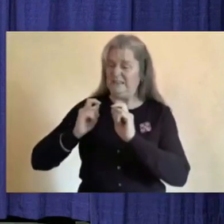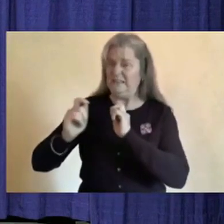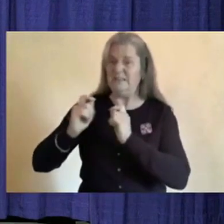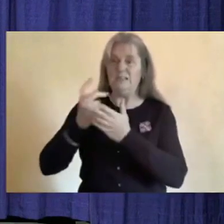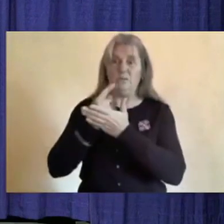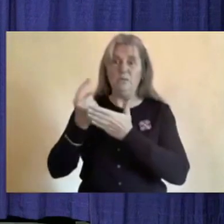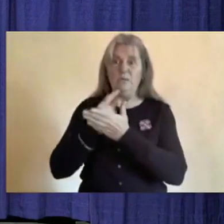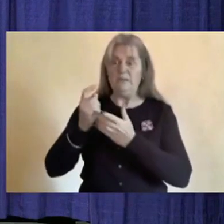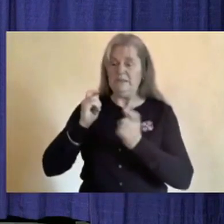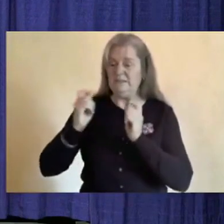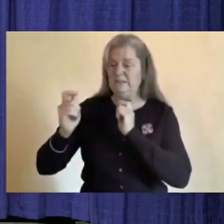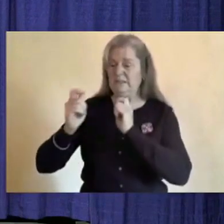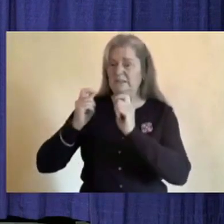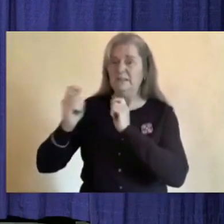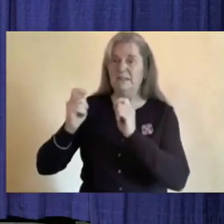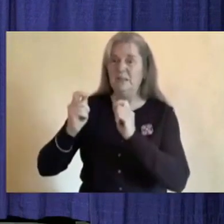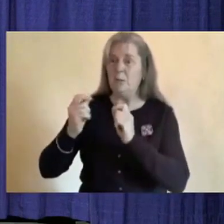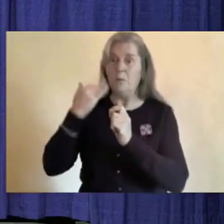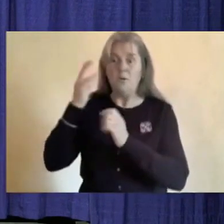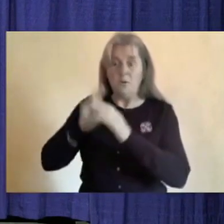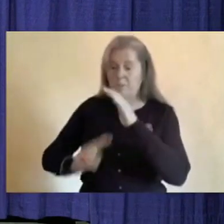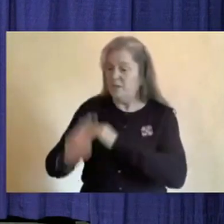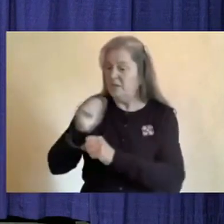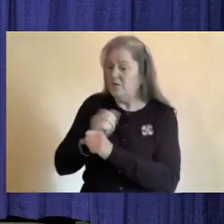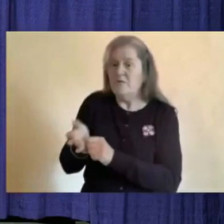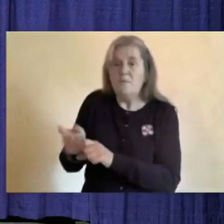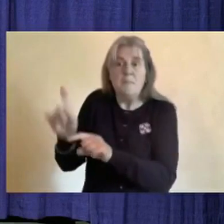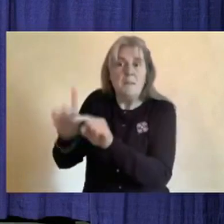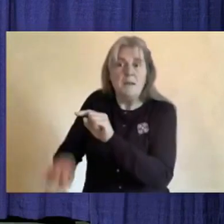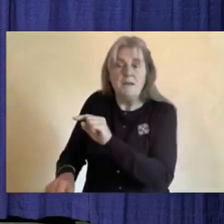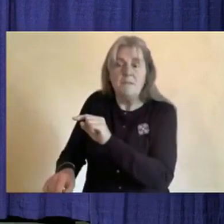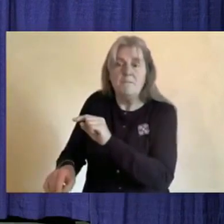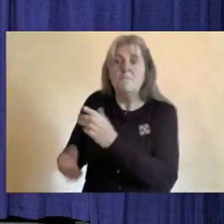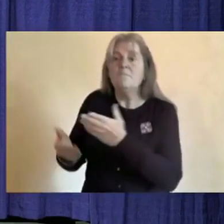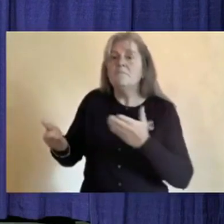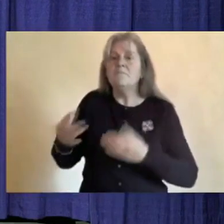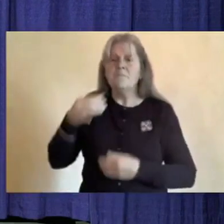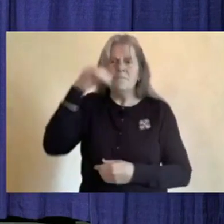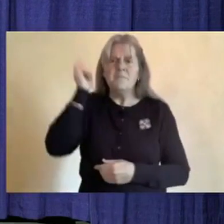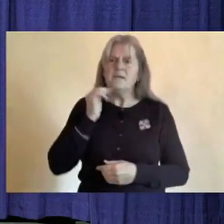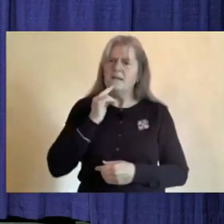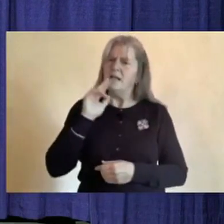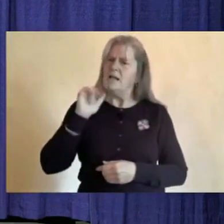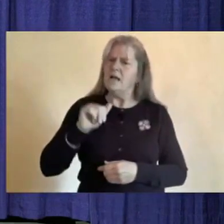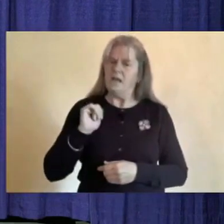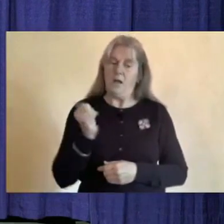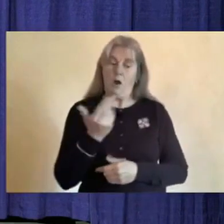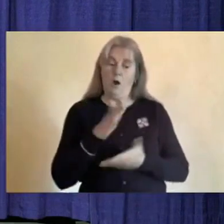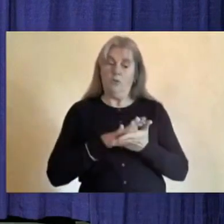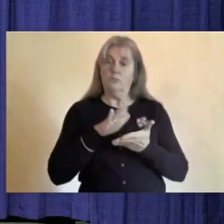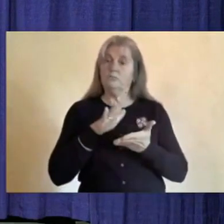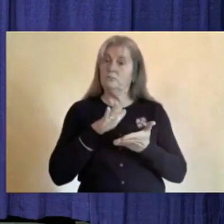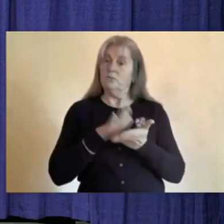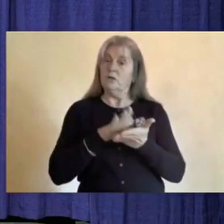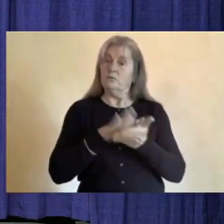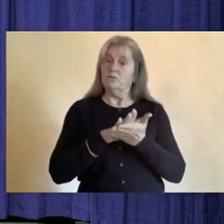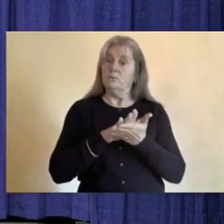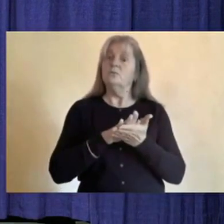We are very fortunate here in the UConn to be in a position where our students can return to the classroom.